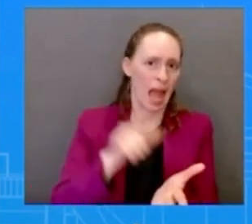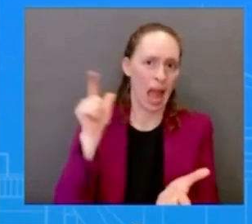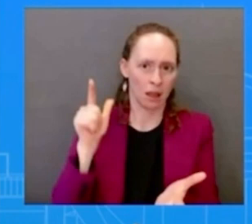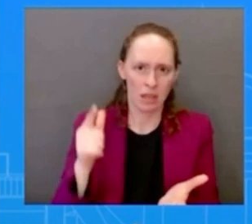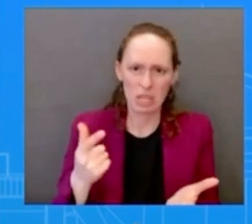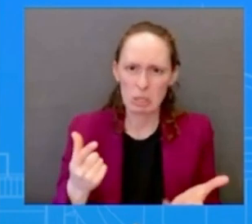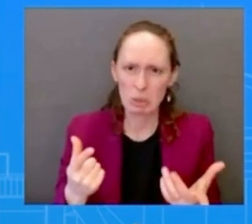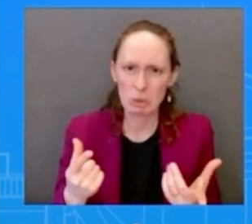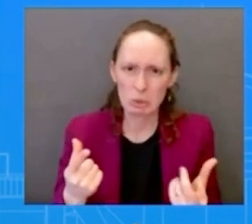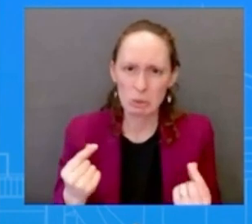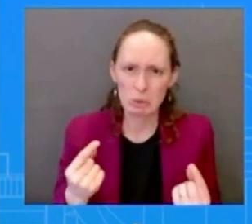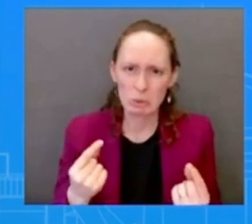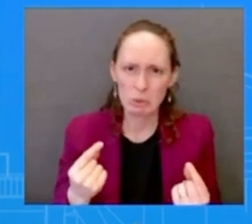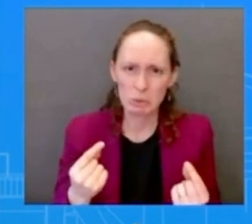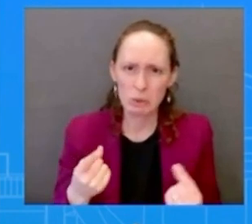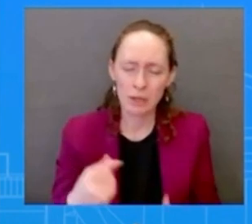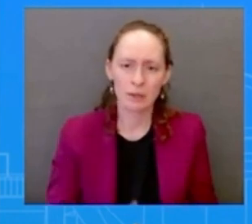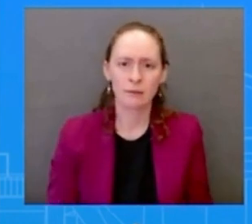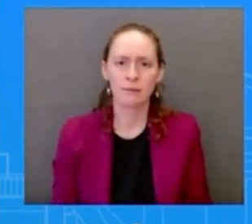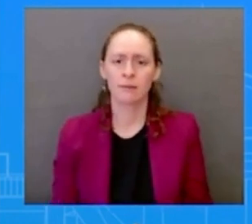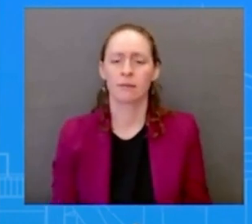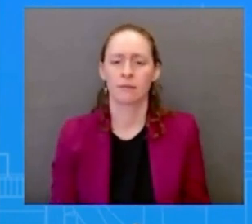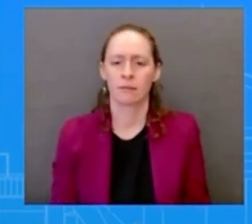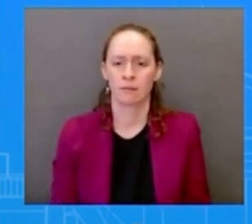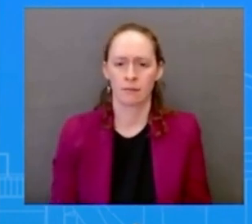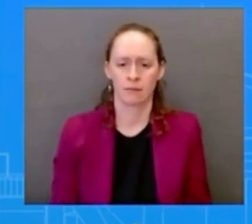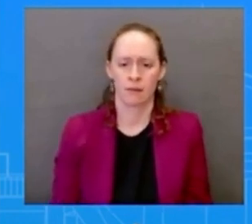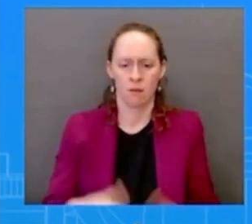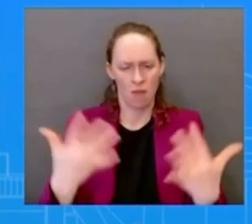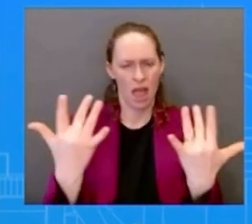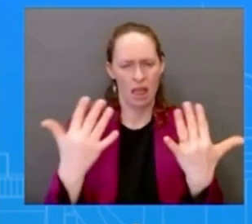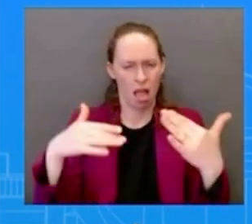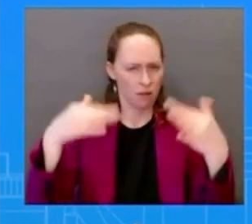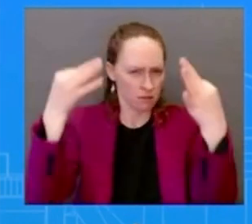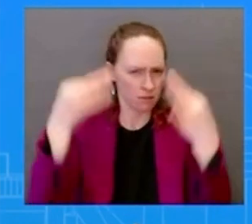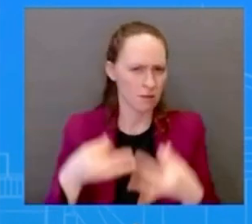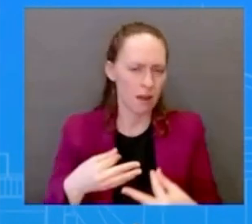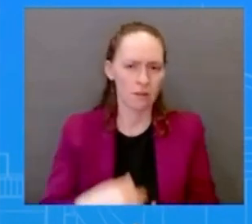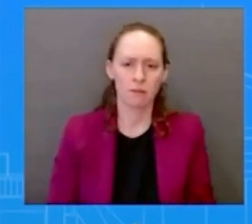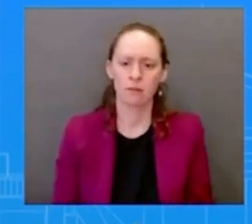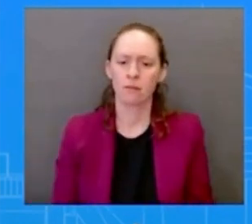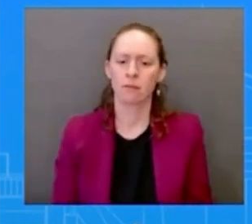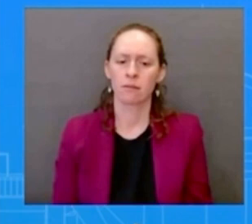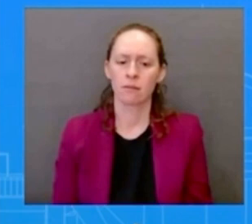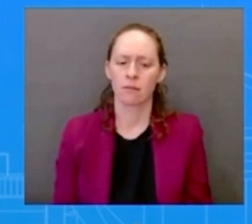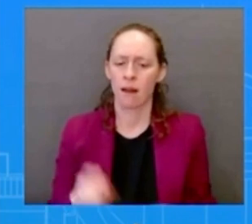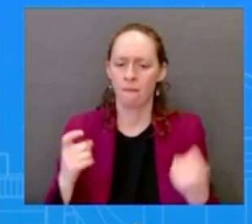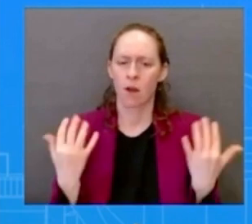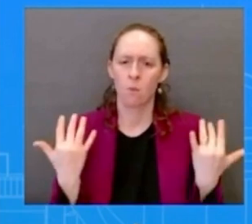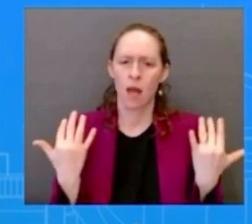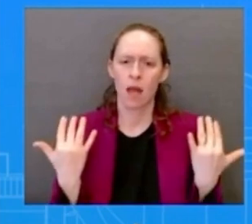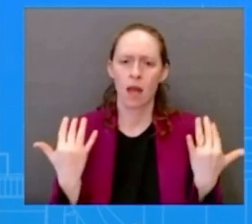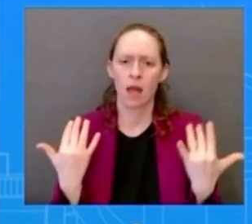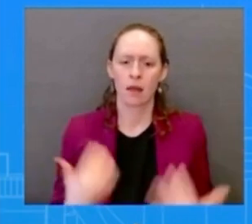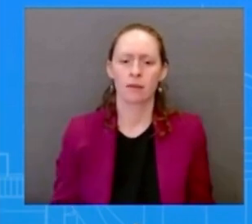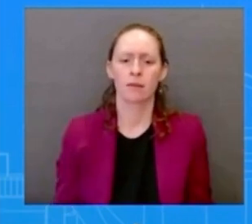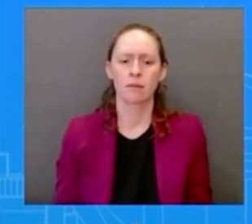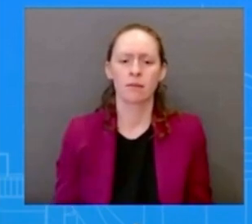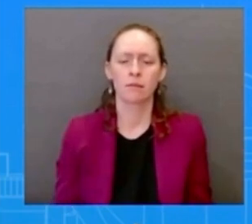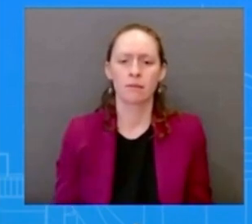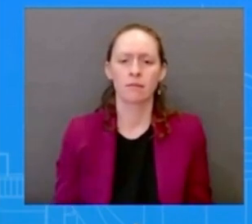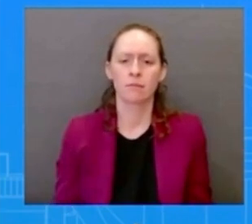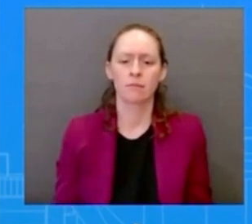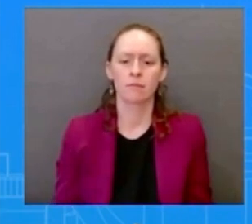who knows a couple of days going to stay out of that but we've been very clear we've been very clear that what is what could potentially happen